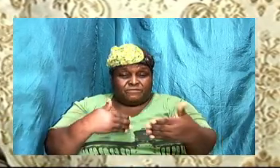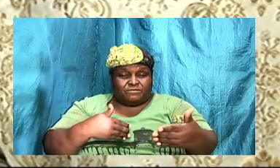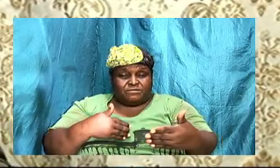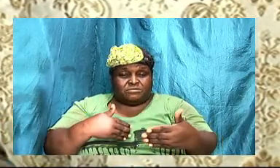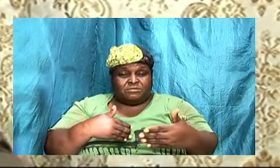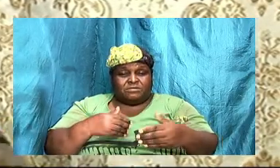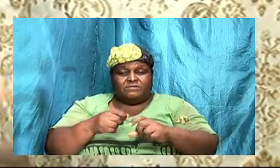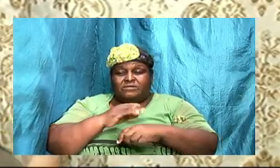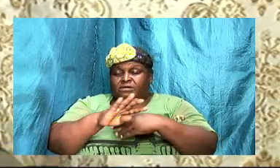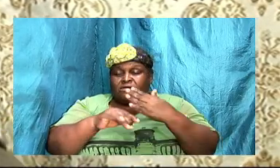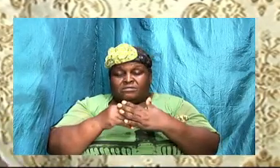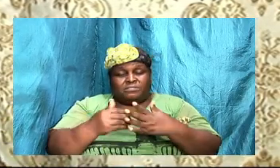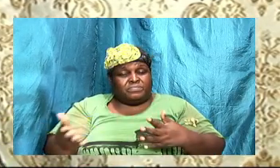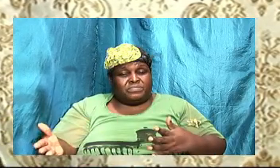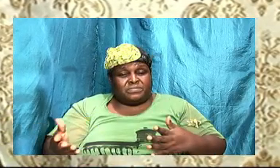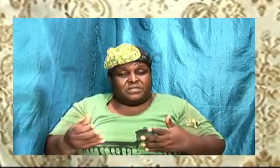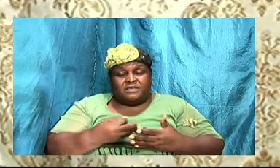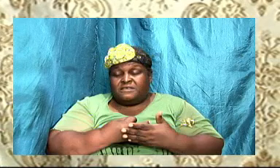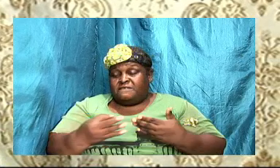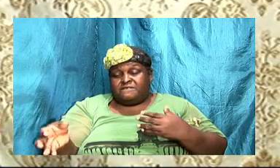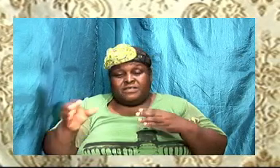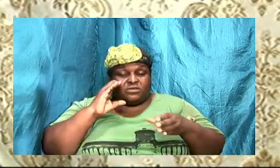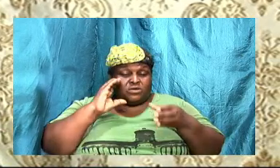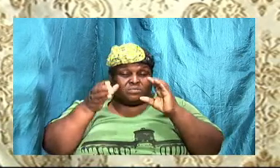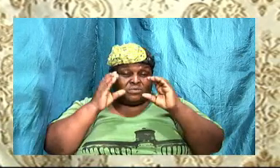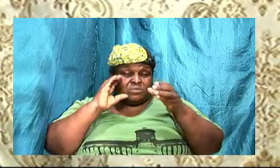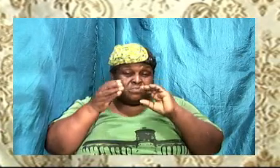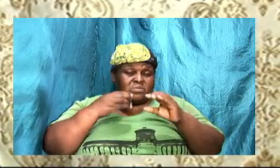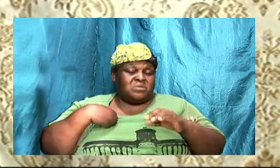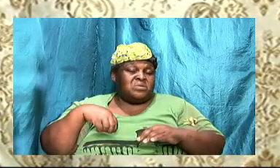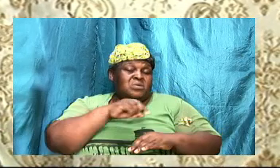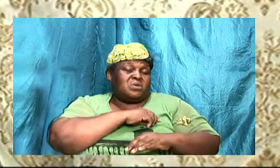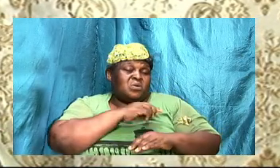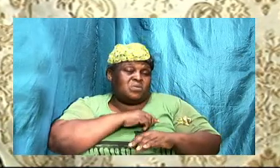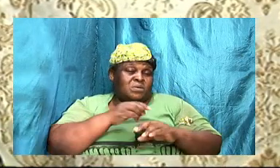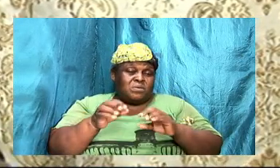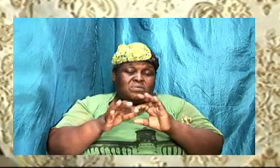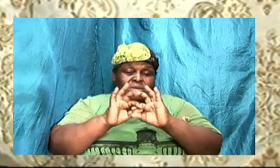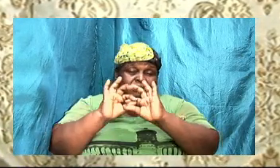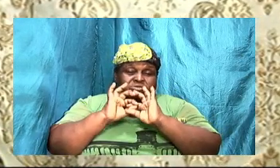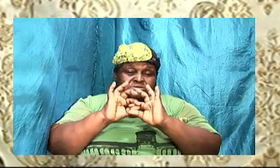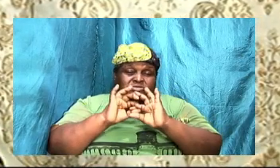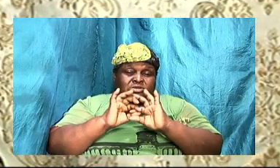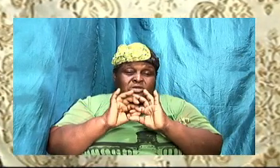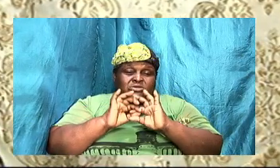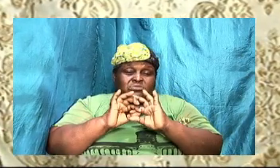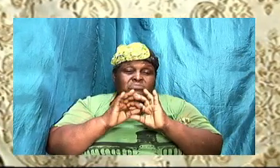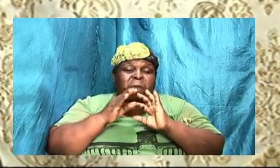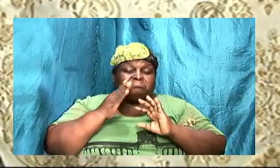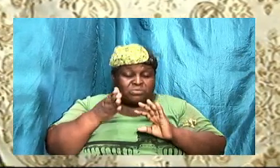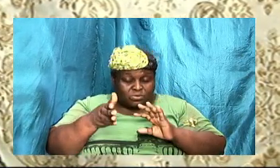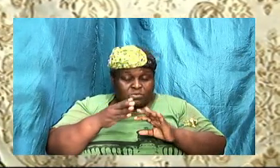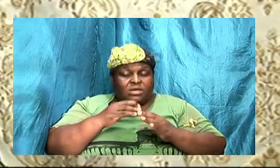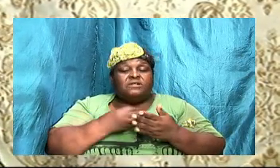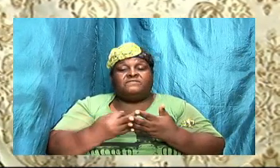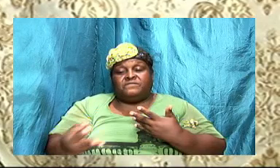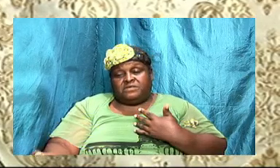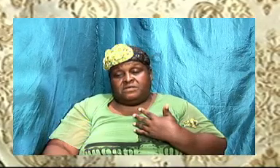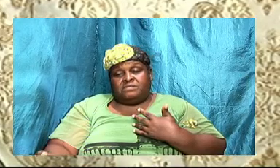we fail to communicate, then our relationships will fail. Like I said the last time,